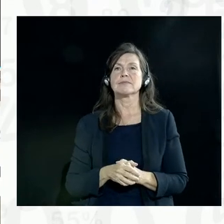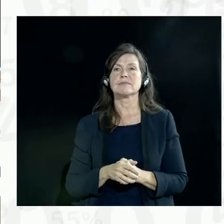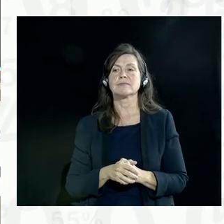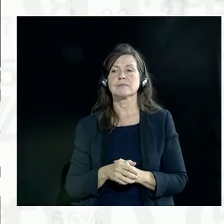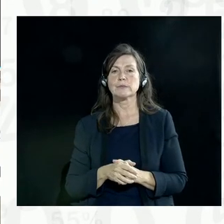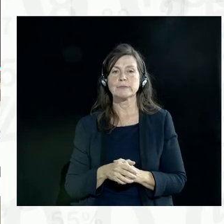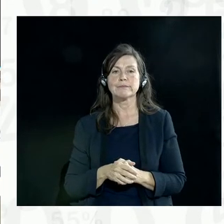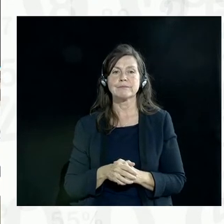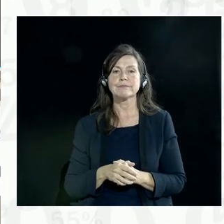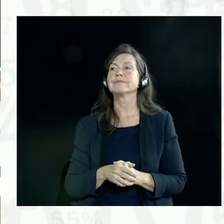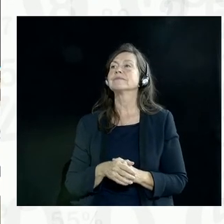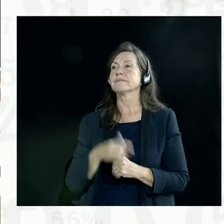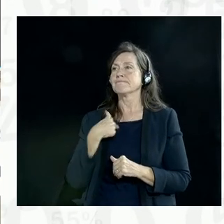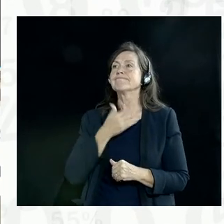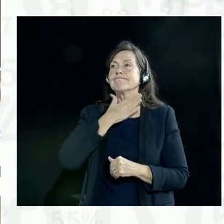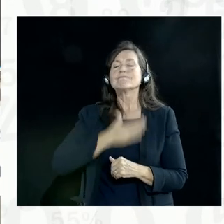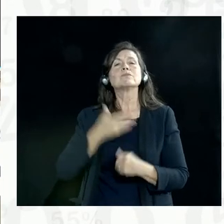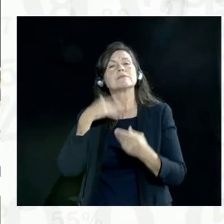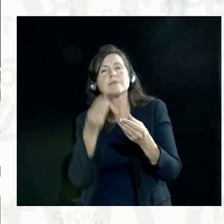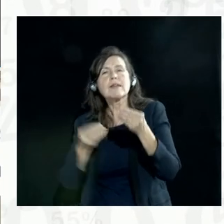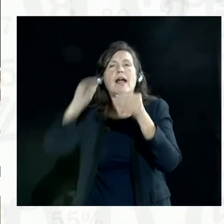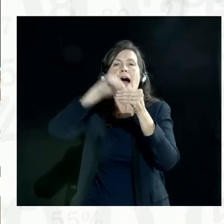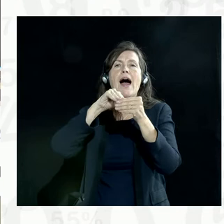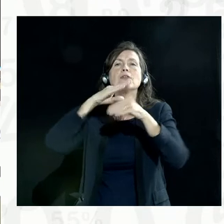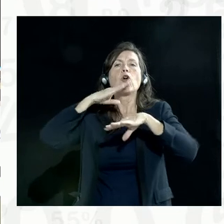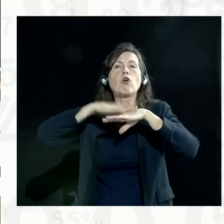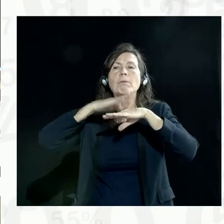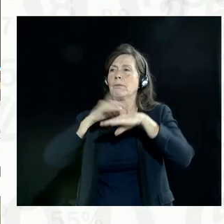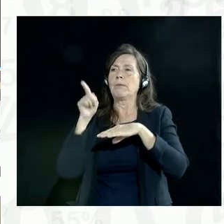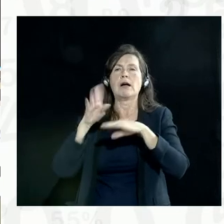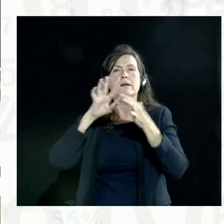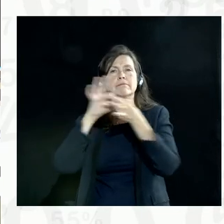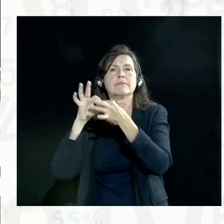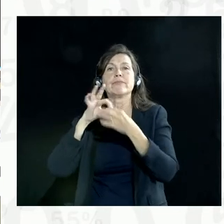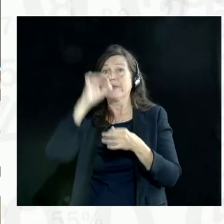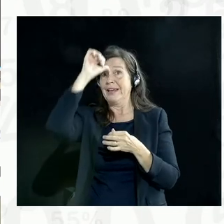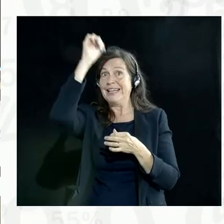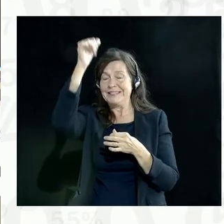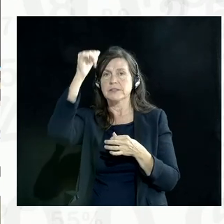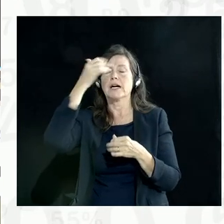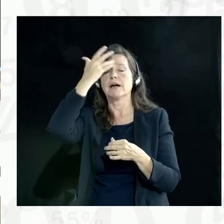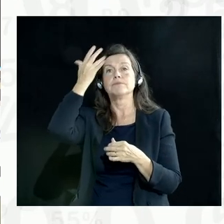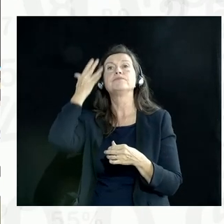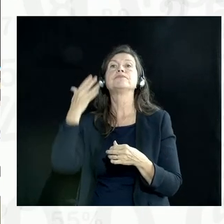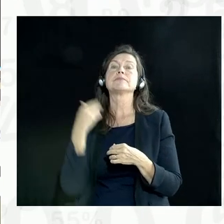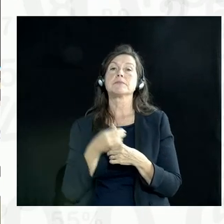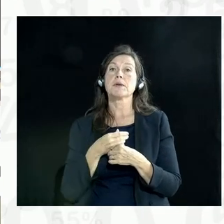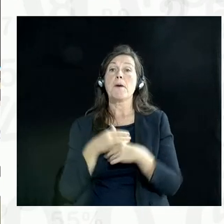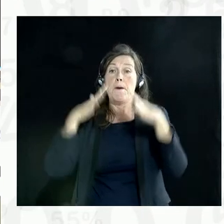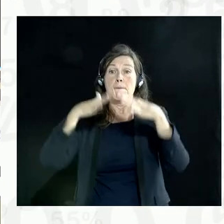though, add on to some of the comments about India. The India bill that's been tabled in Parliament is extraordinary.